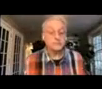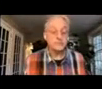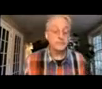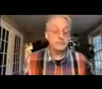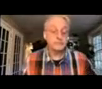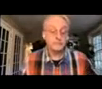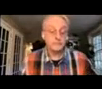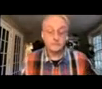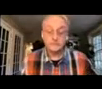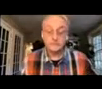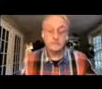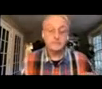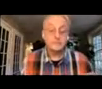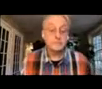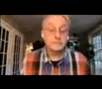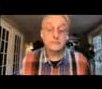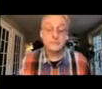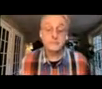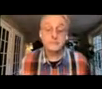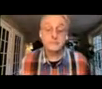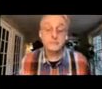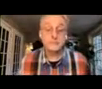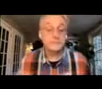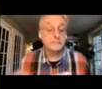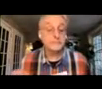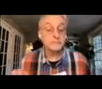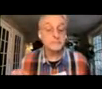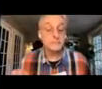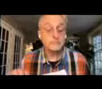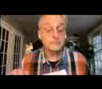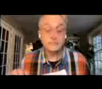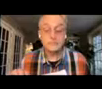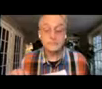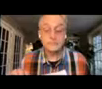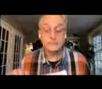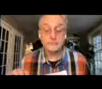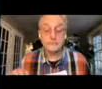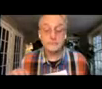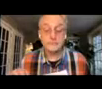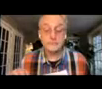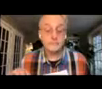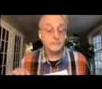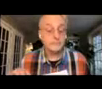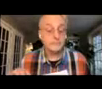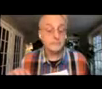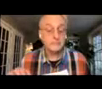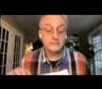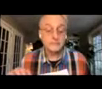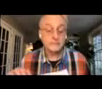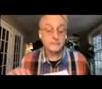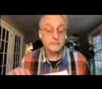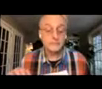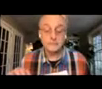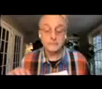What is the global community doing to endorse and implement the COP guidelines? And what can you do